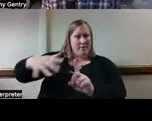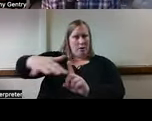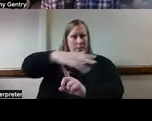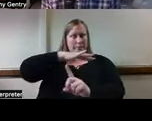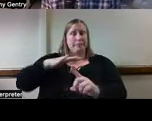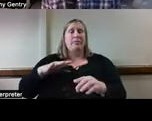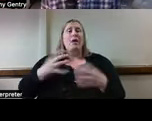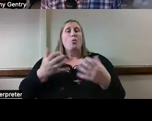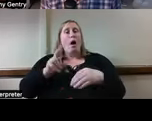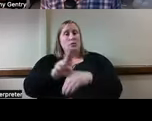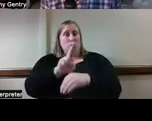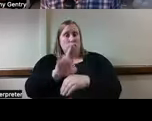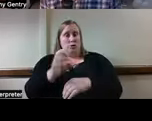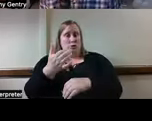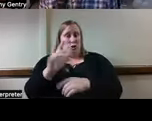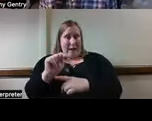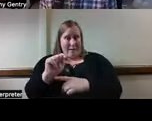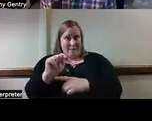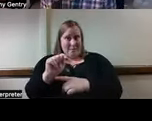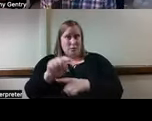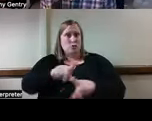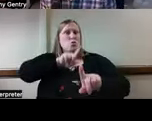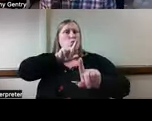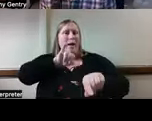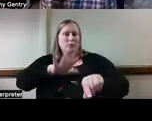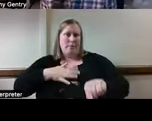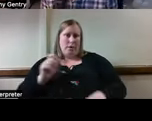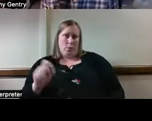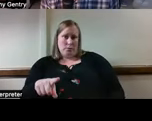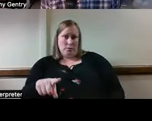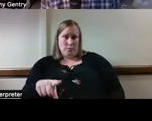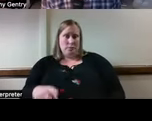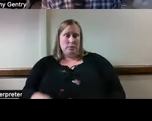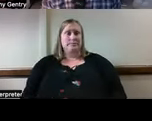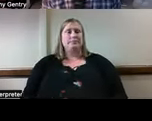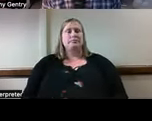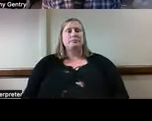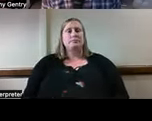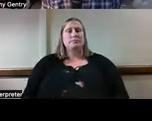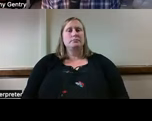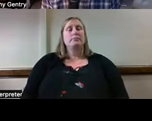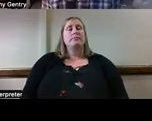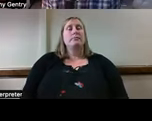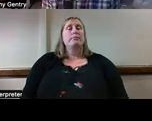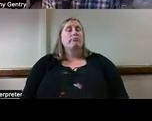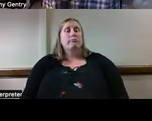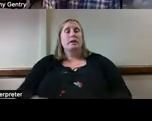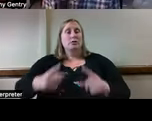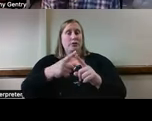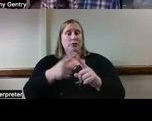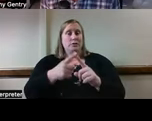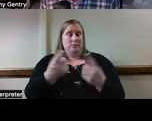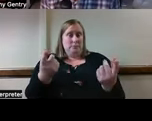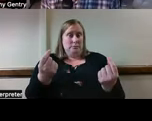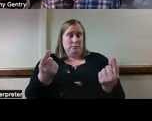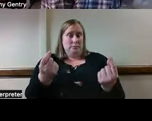chat box to answer the questions that I'm going to be asking. So the first question we're going to ask in